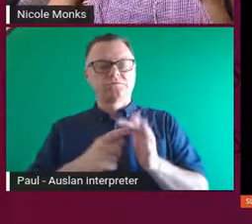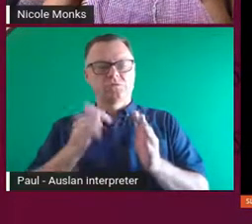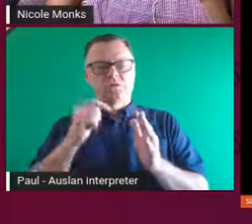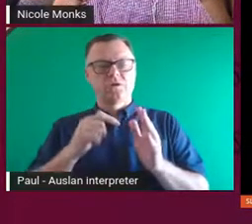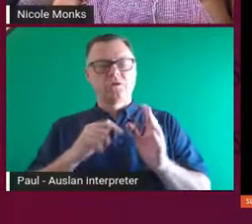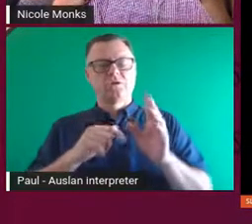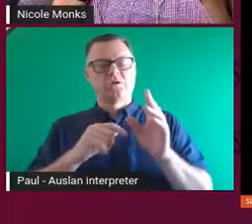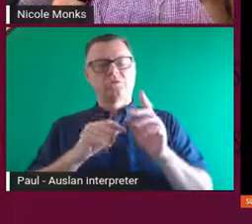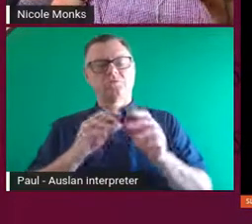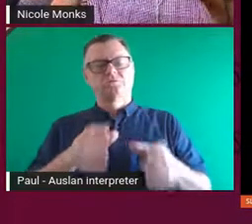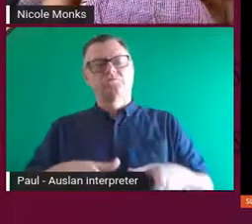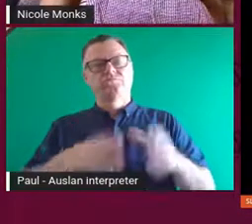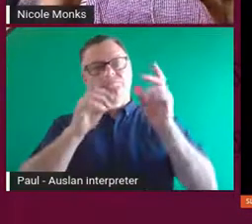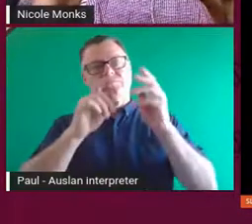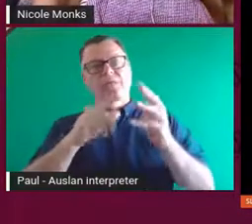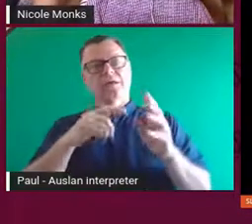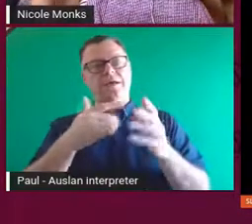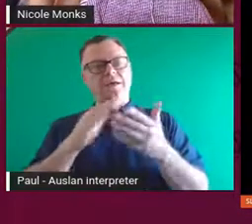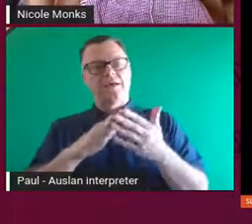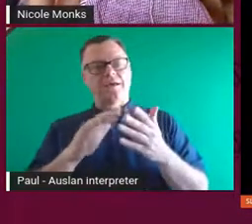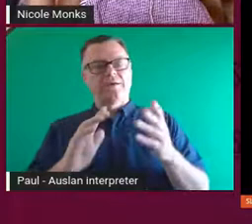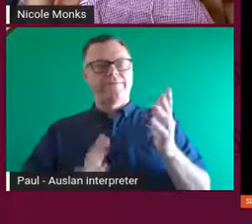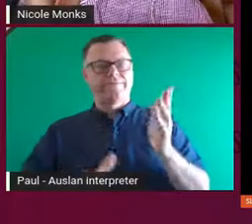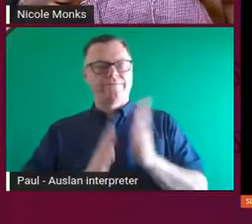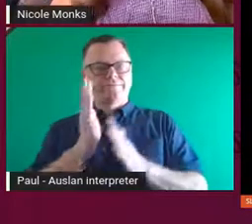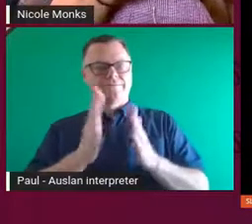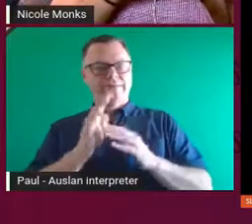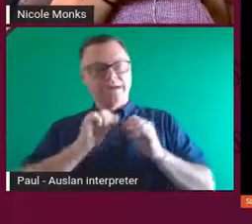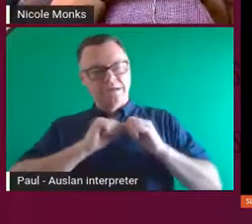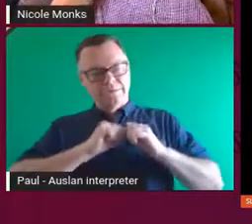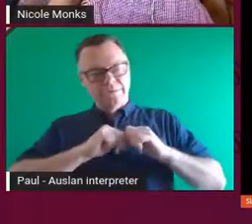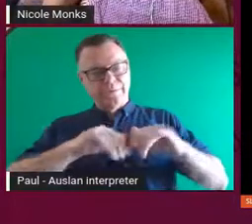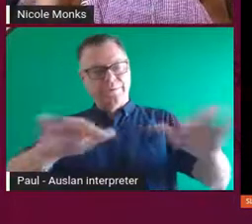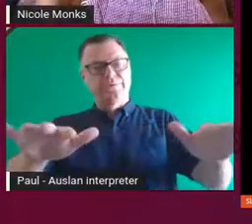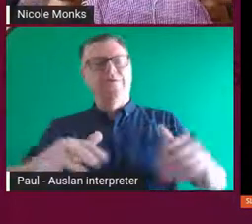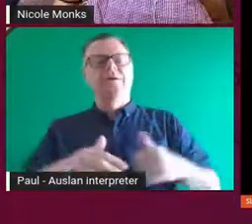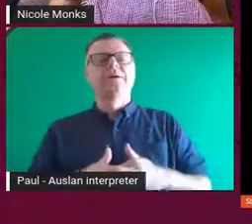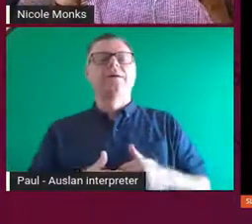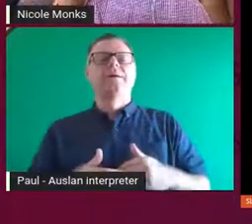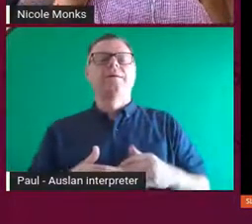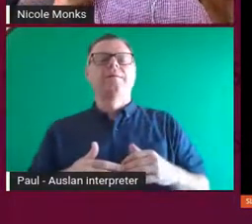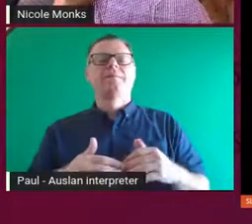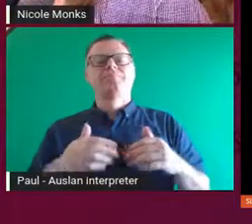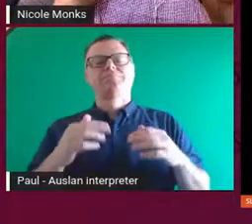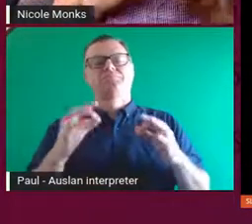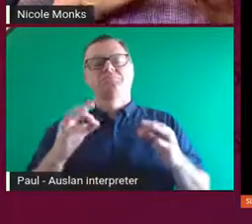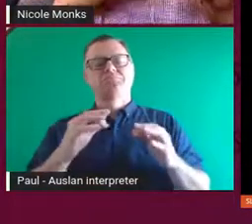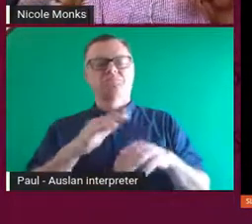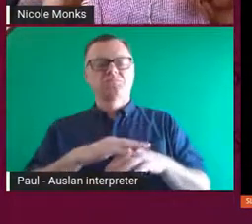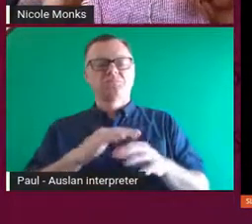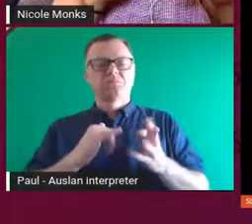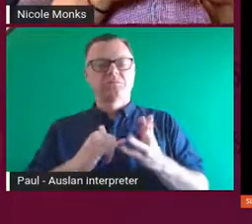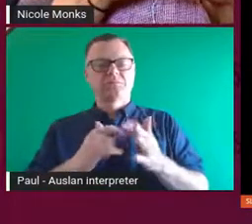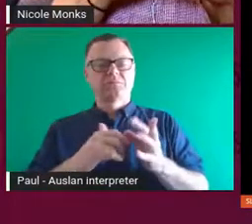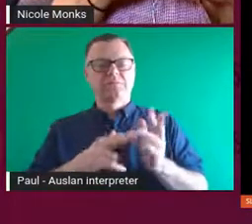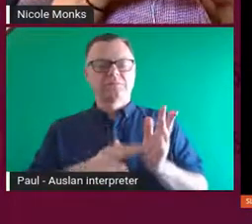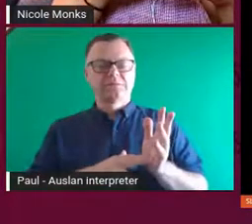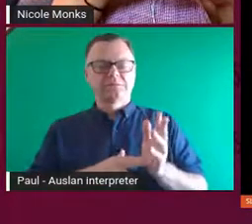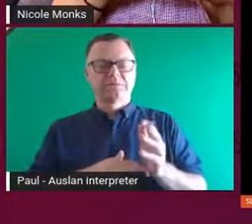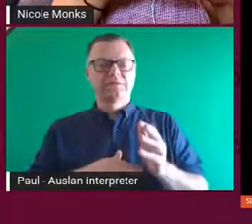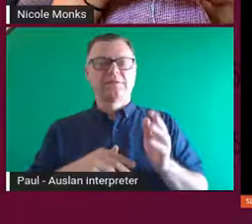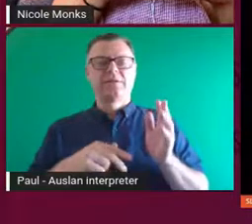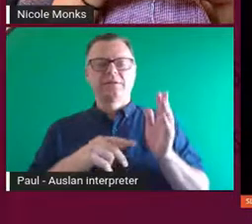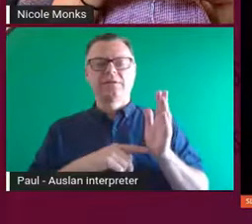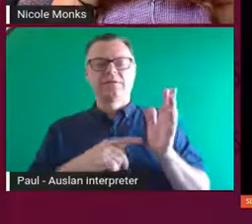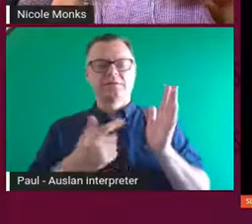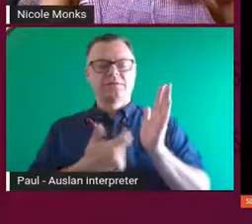when there's been a fire and so the fire has to go through at a certain temperature in a certain season so that the resin